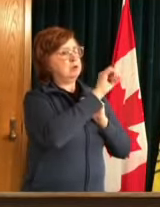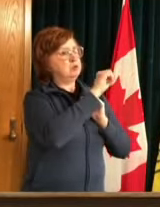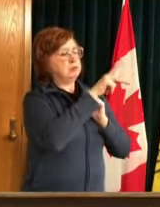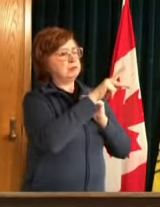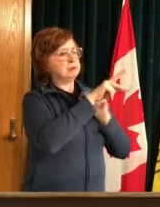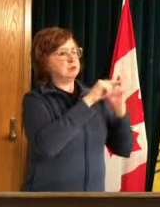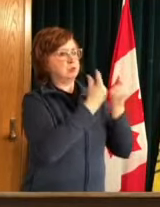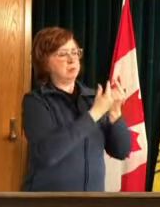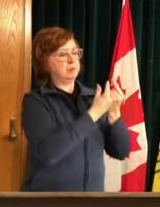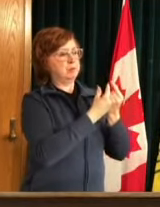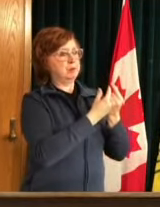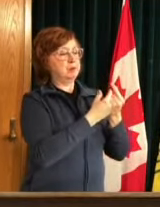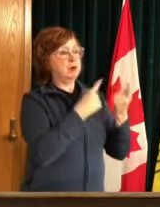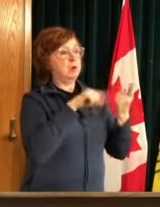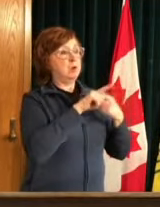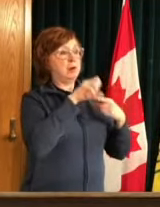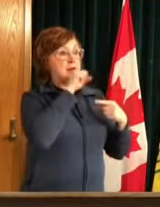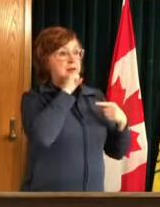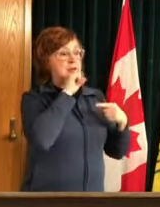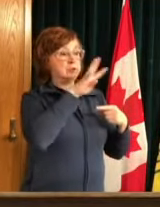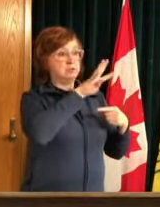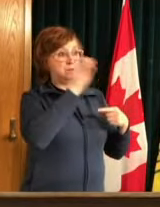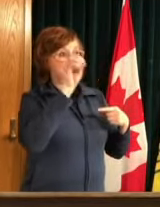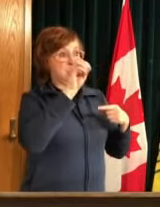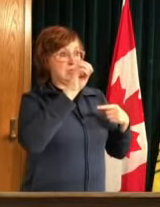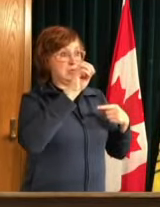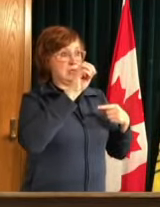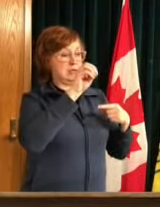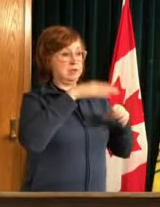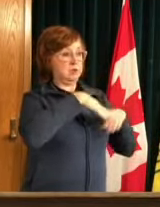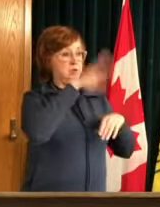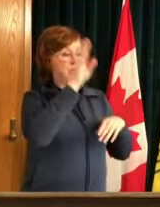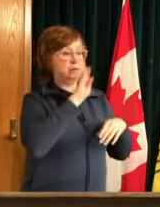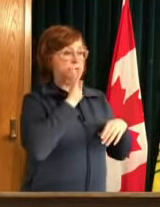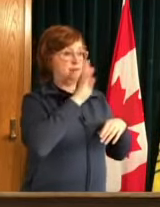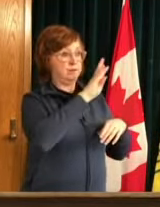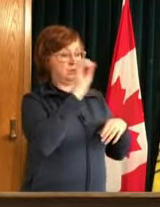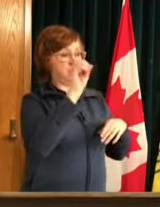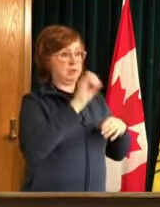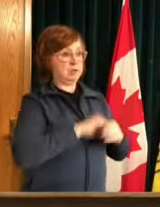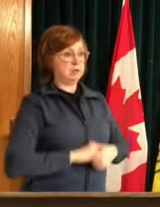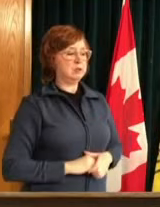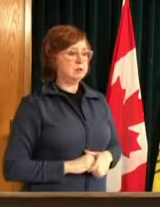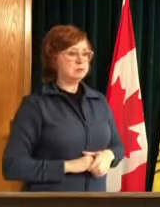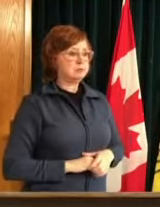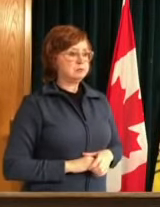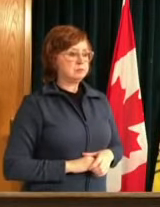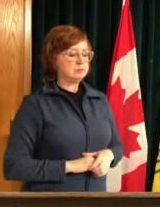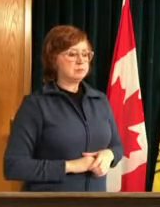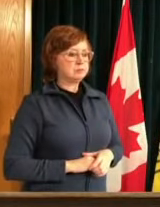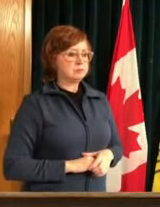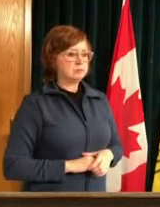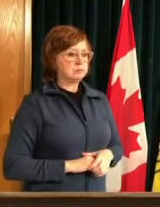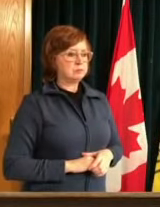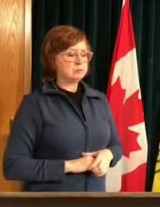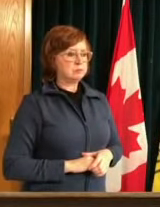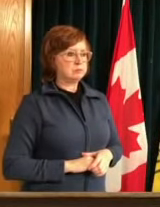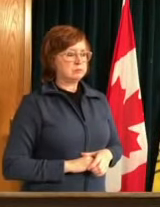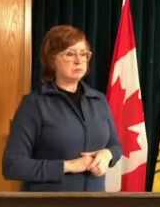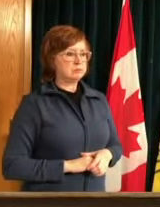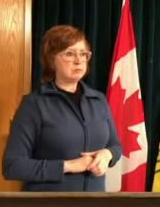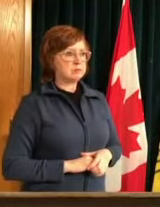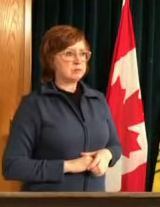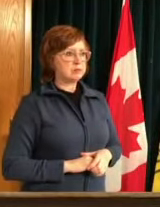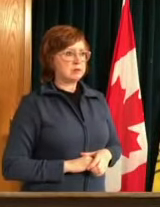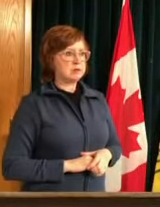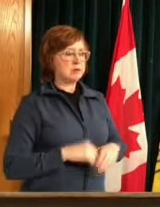the 40 year age mark given the 40 and over is the the the age groups that have the most severe outcomes when